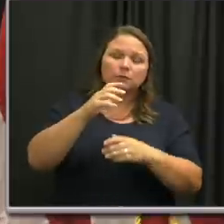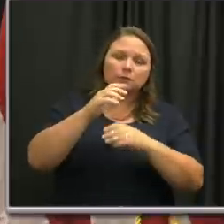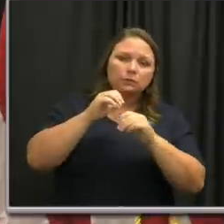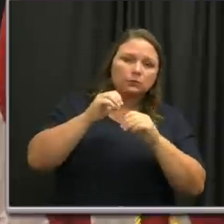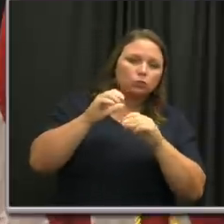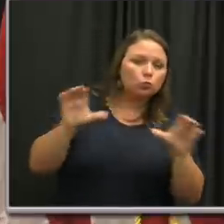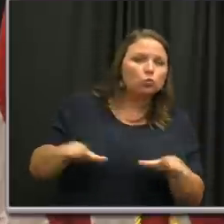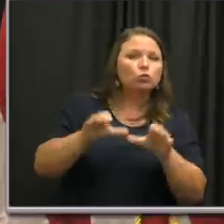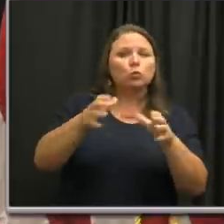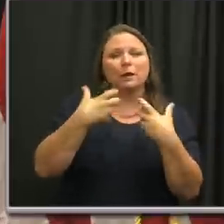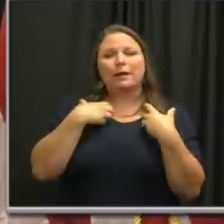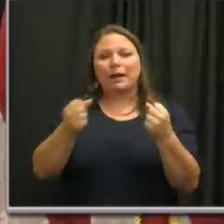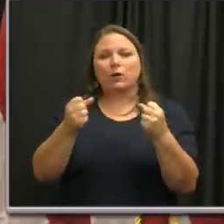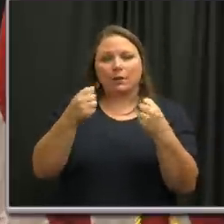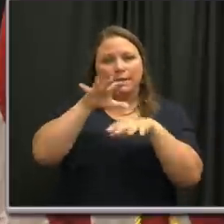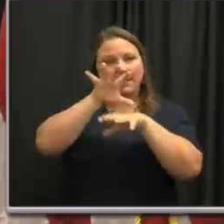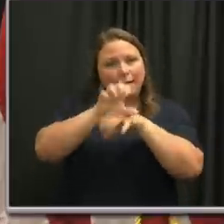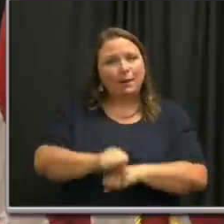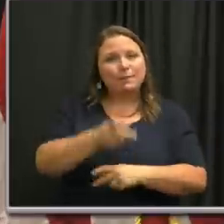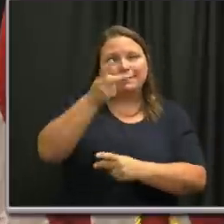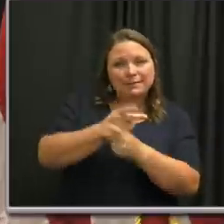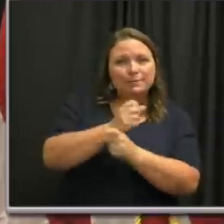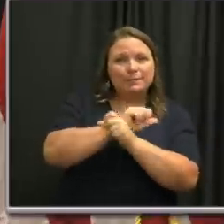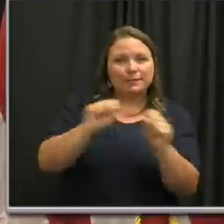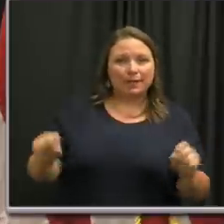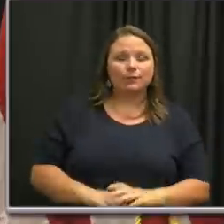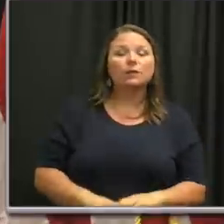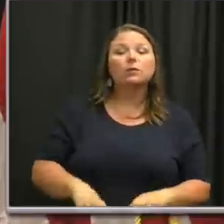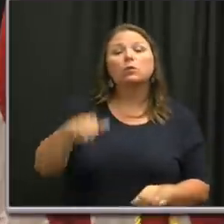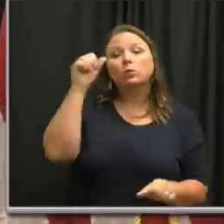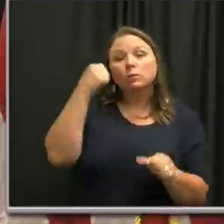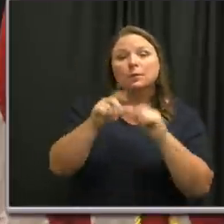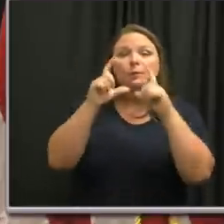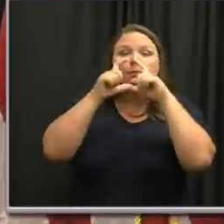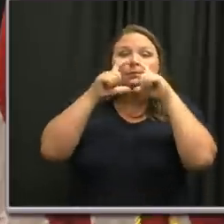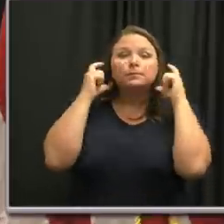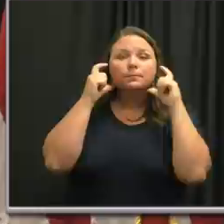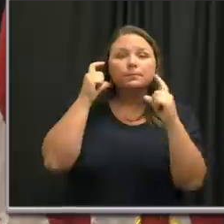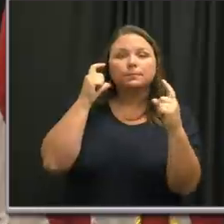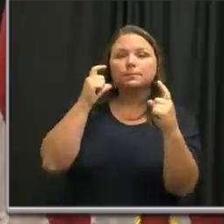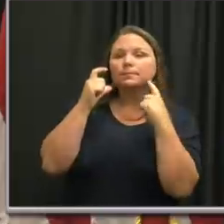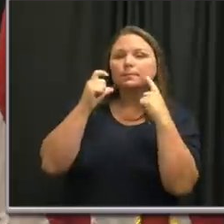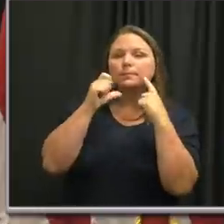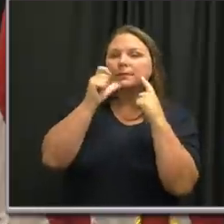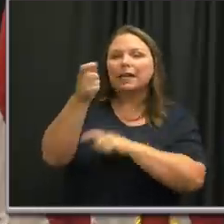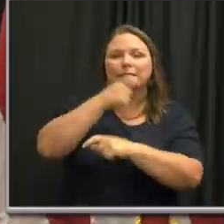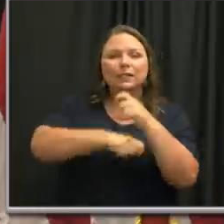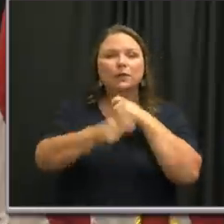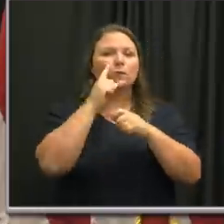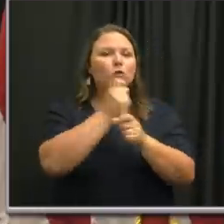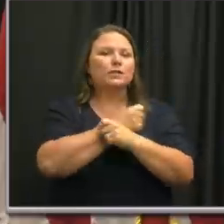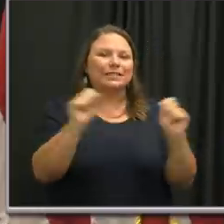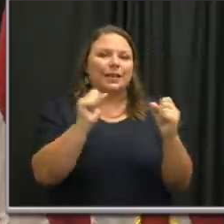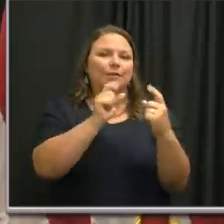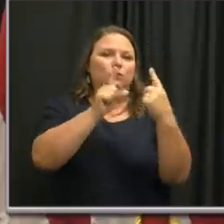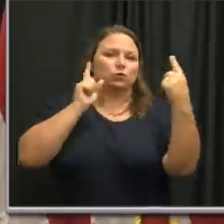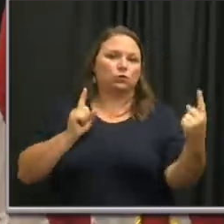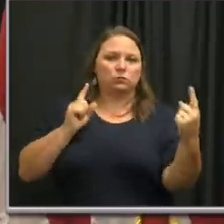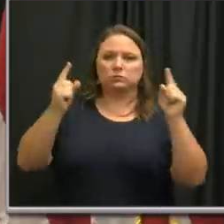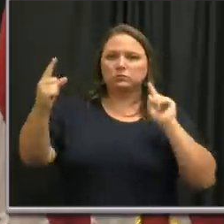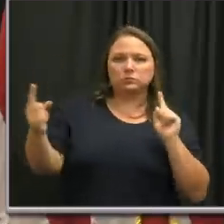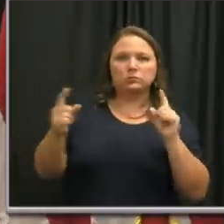to keep our community safe. Remember, face coverings are not a substitute for safe social distancing,